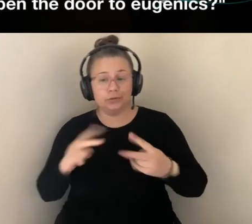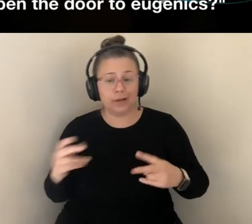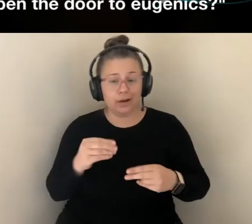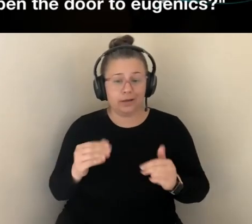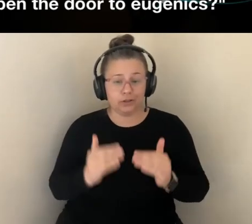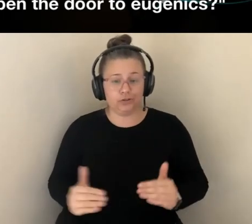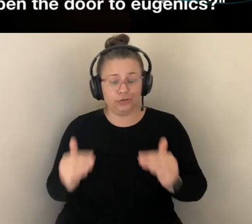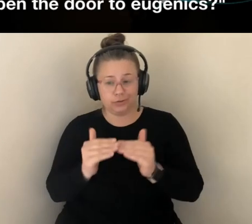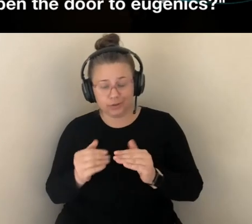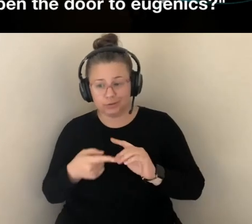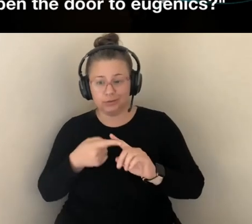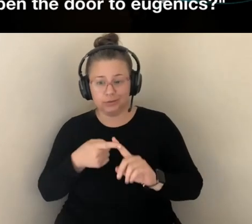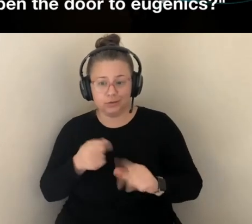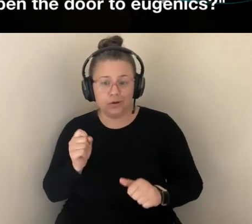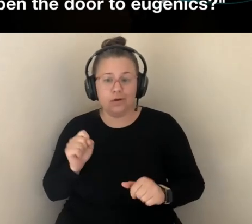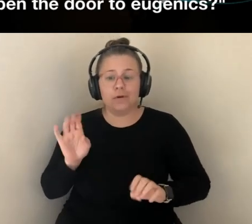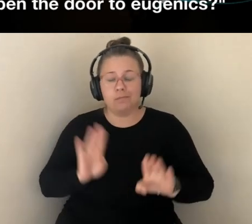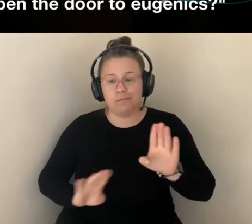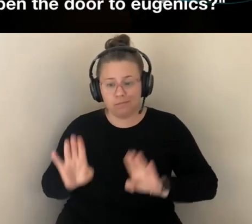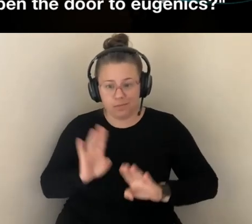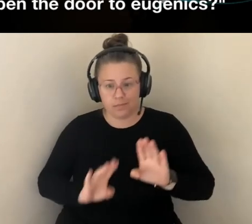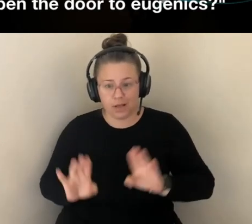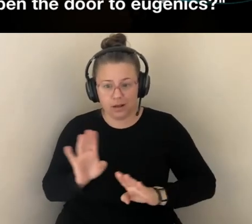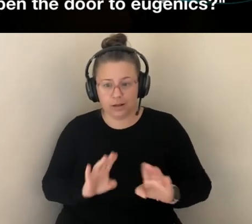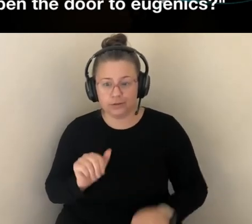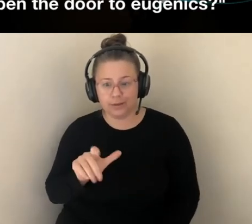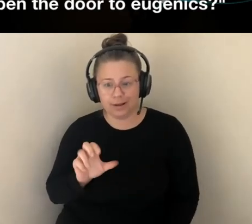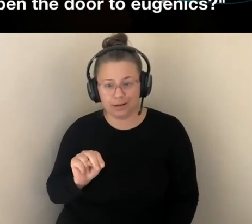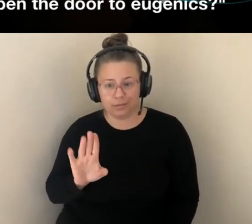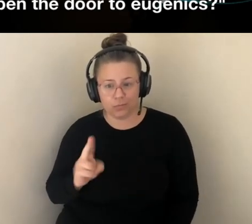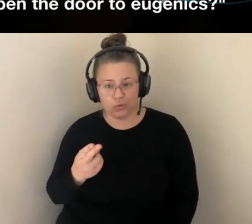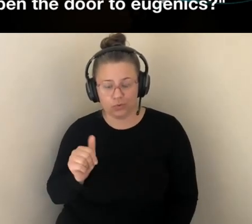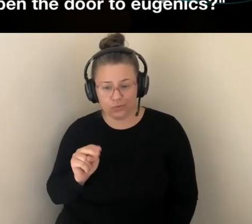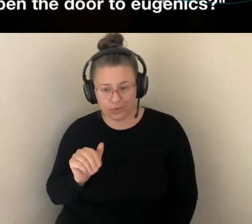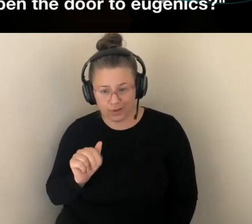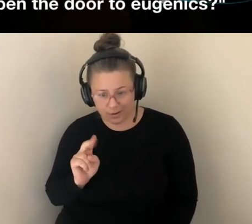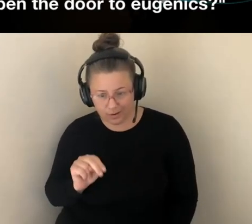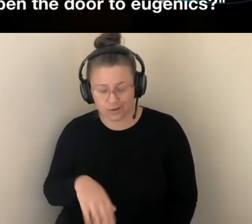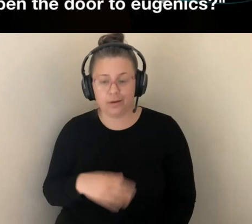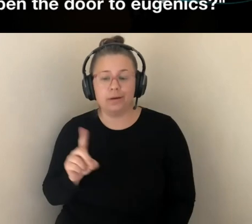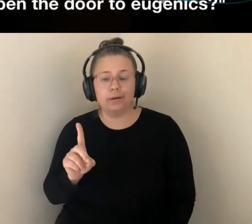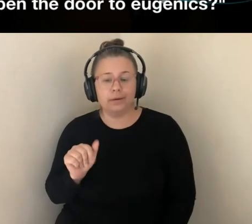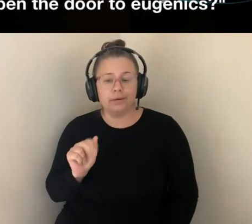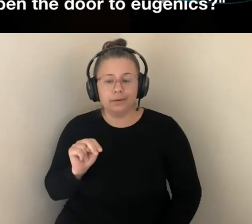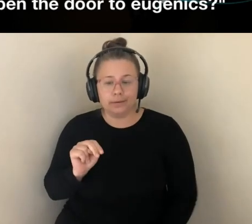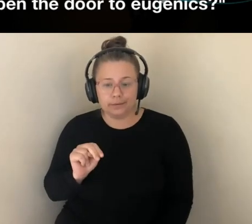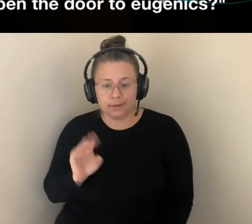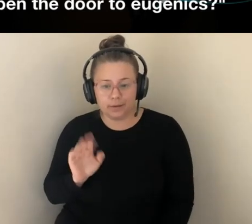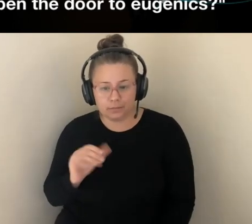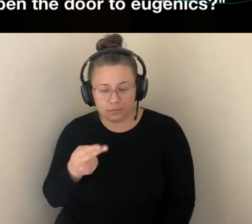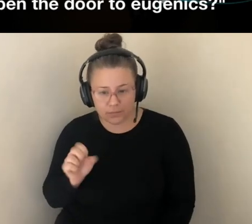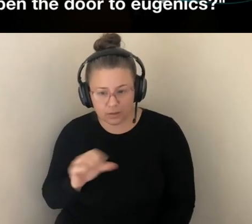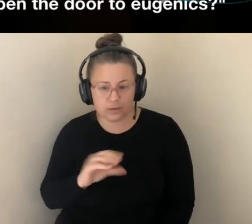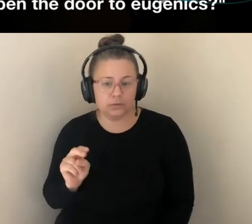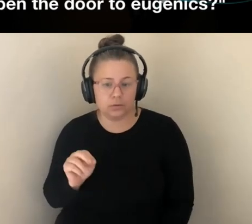DAN BROCK, NORMAN DANIELS, AND DANIEL WICKLER. SO, WHAT'S INTERESTING ABOUT THIS BOOK AND OTHER WORK LIKE IT IS THAT IT CONCEDES RIGHT OFF